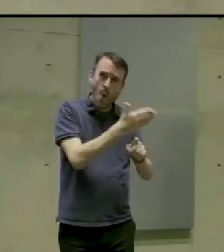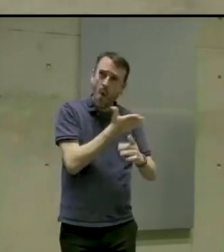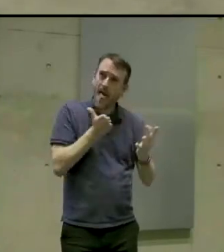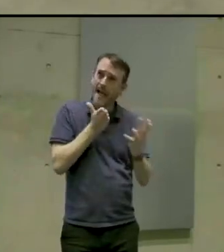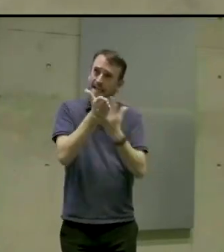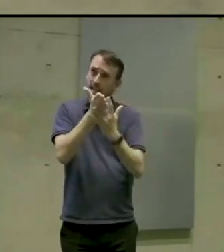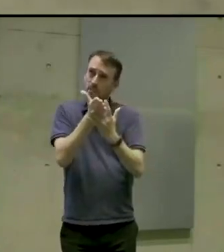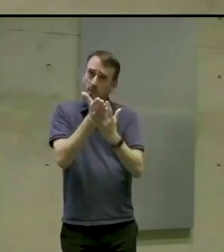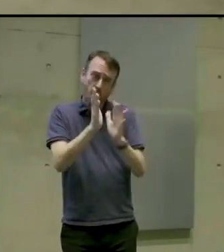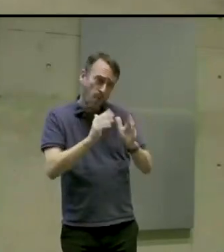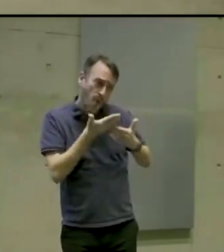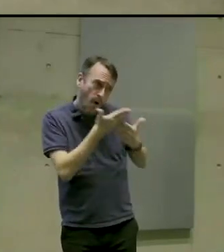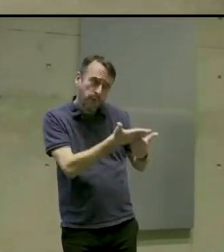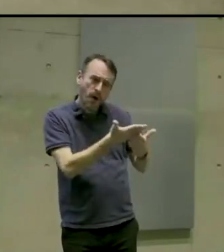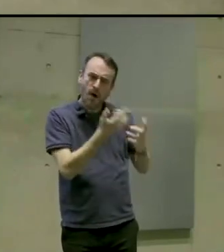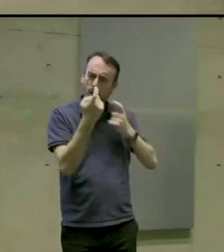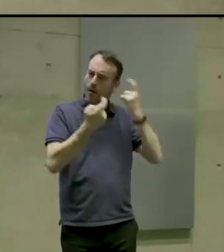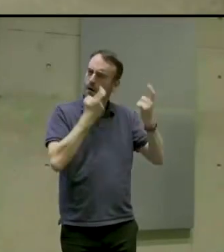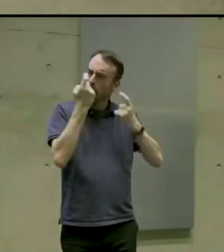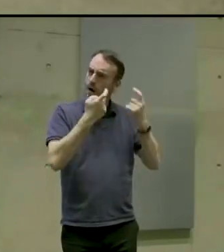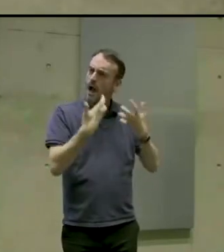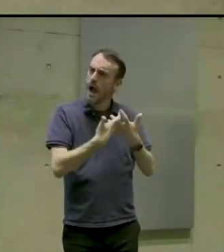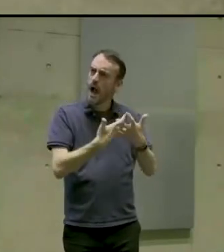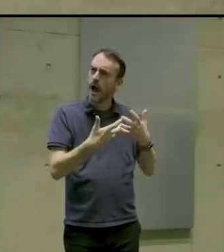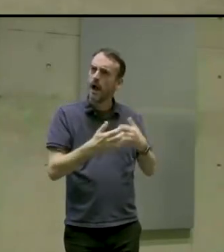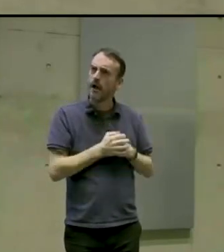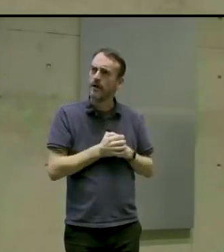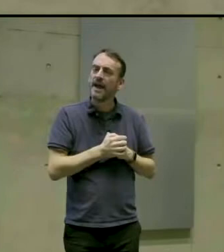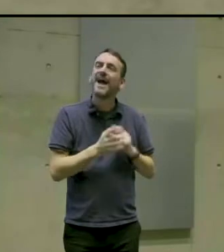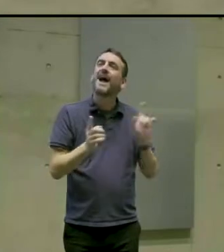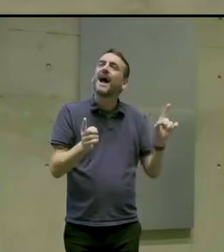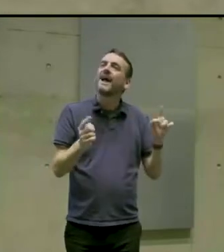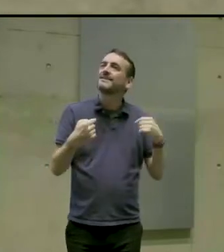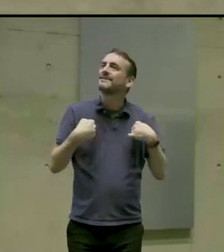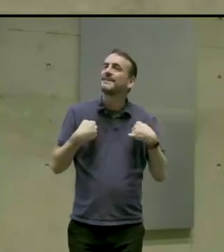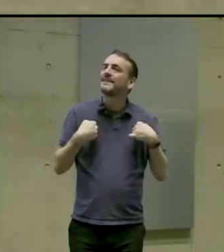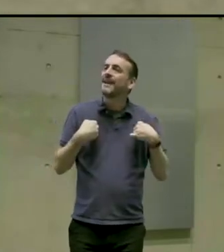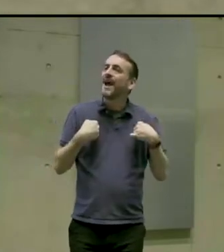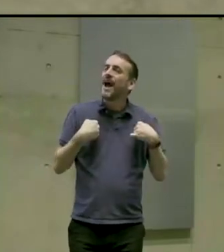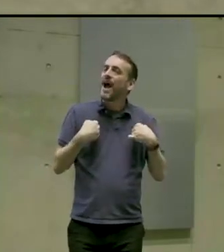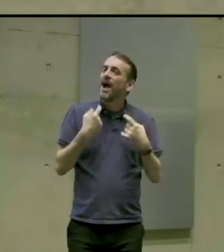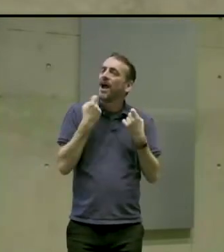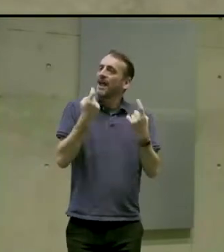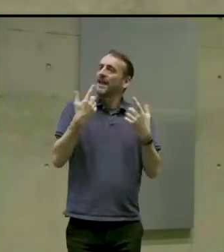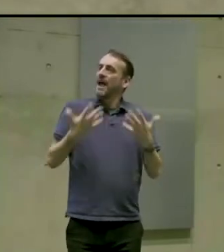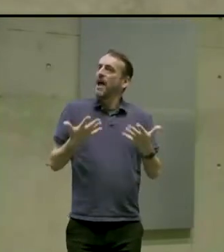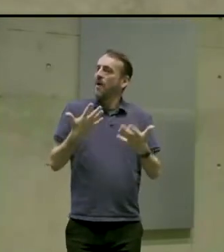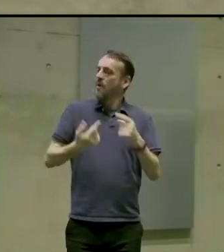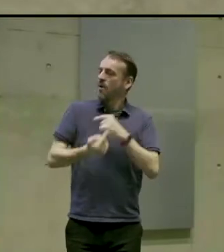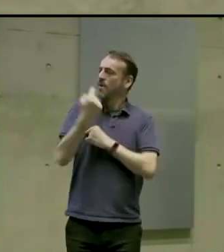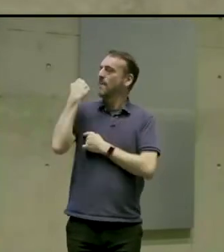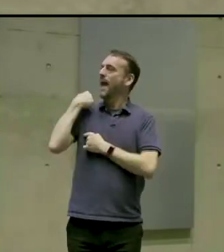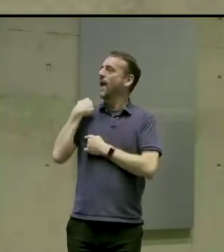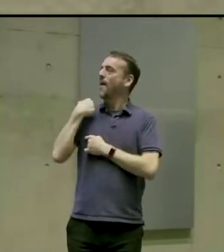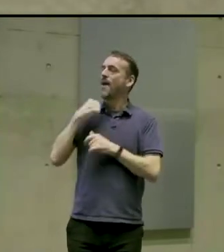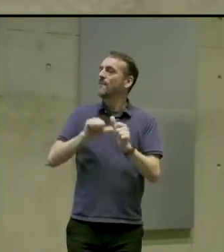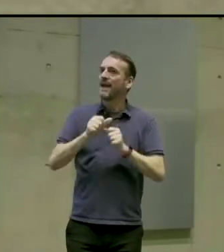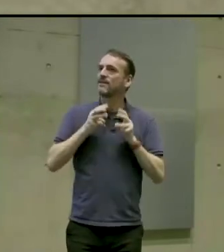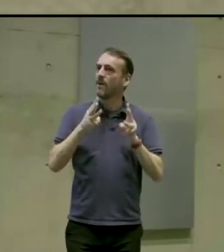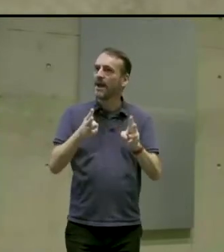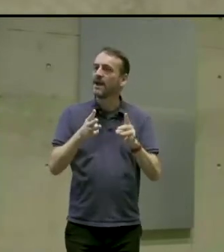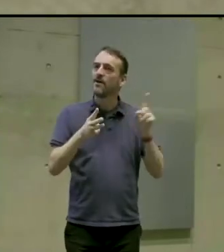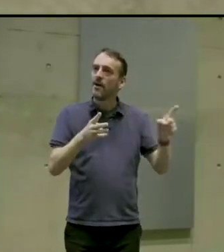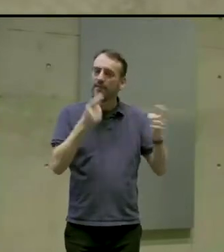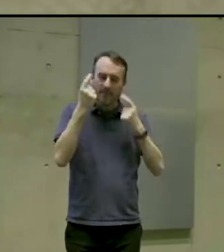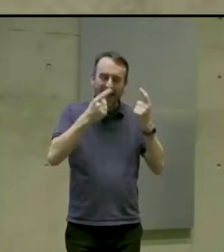Another thing that we were probably not the best approach was to look at accessibility guidelines as options to implement.